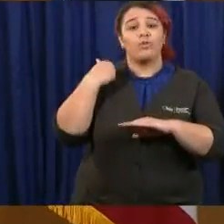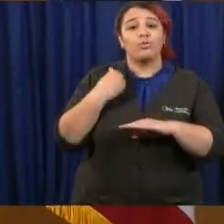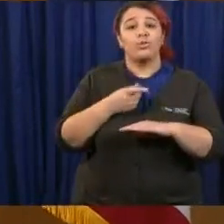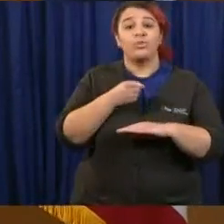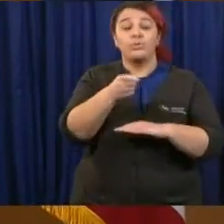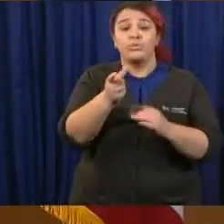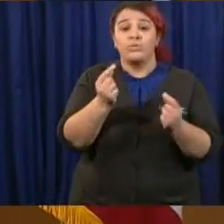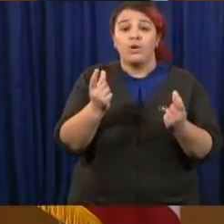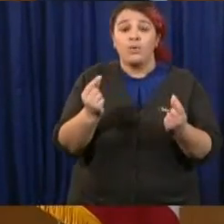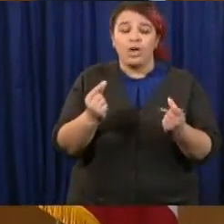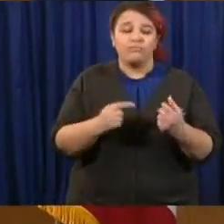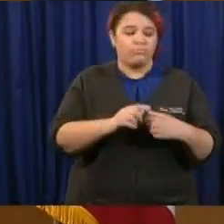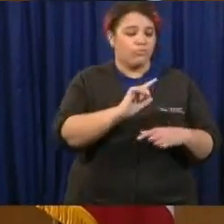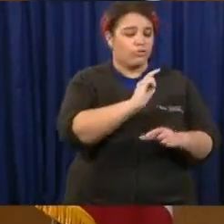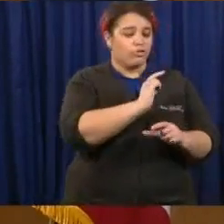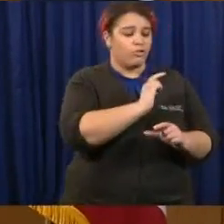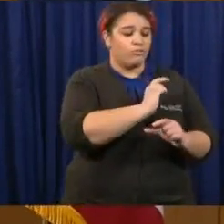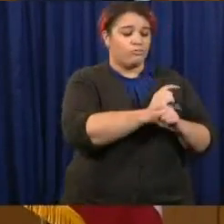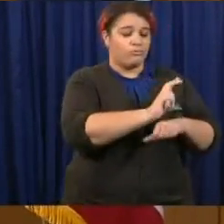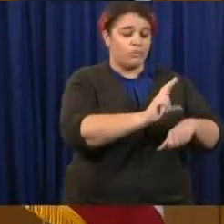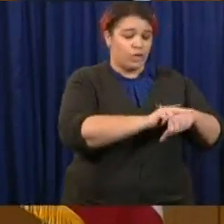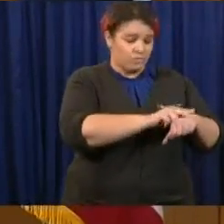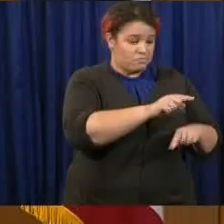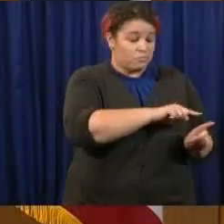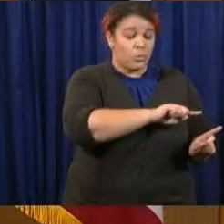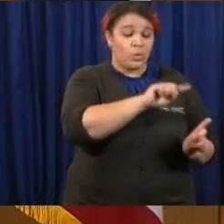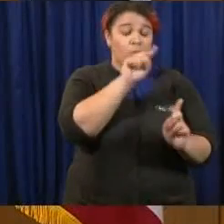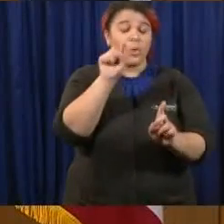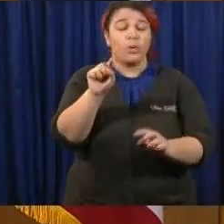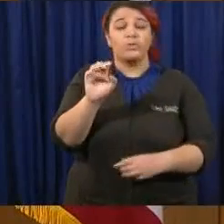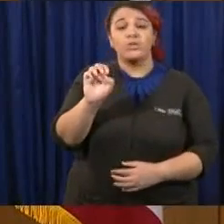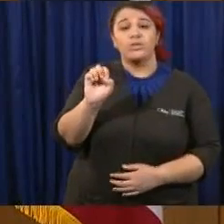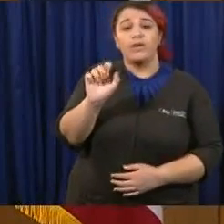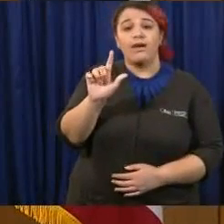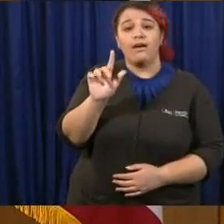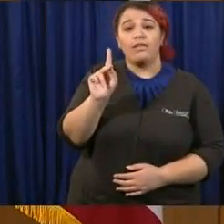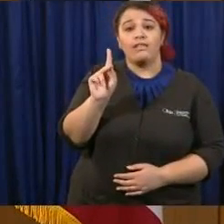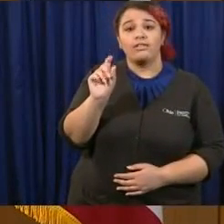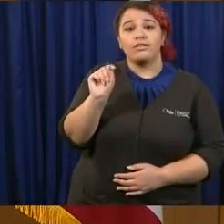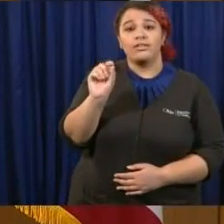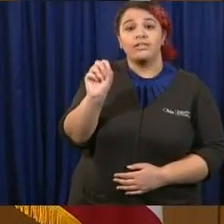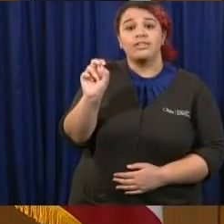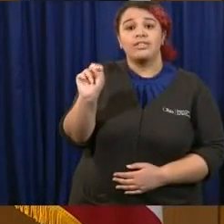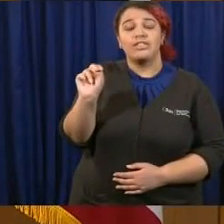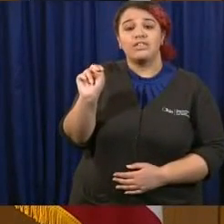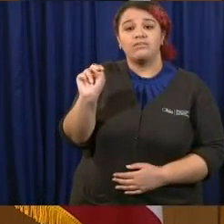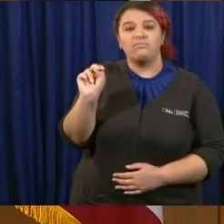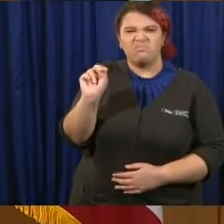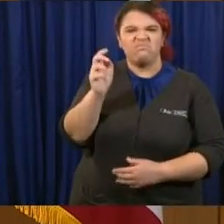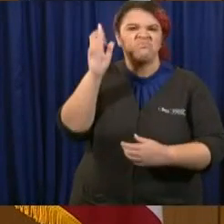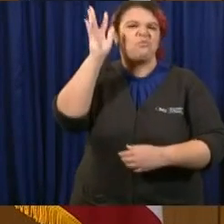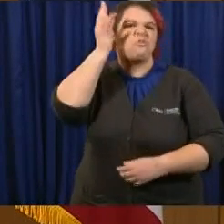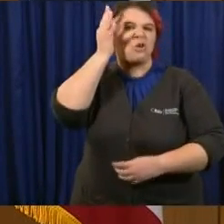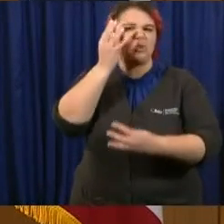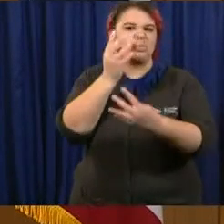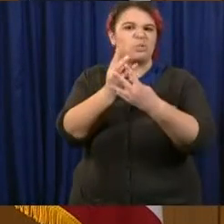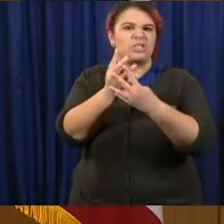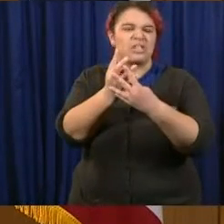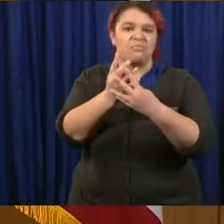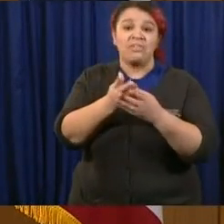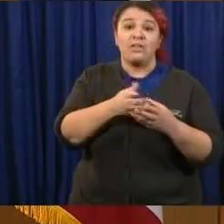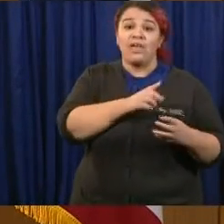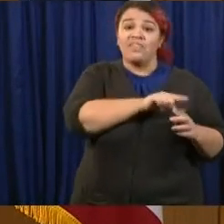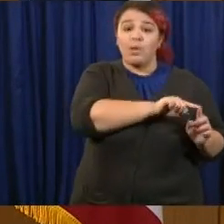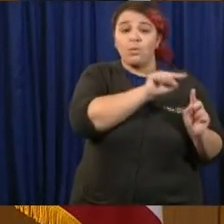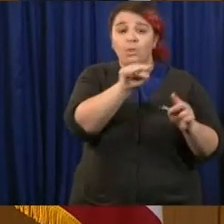a medical mission saying it would be seven to 10 days or until federal assistance arrives. So have you heard of any level